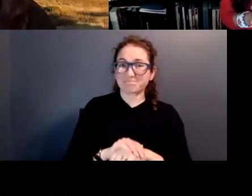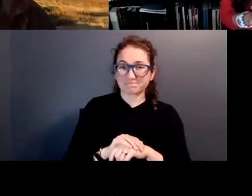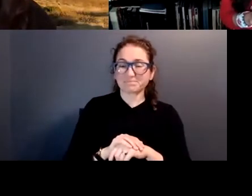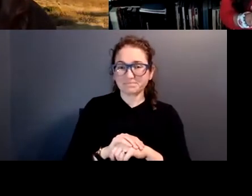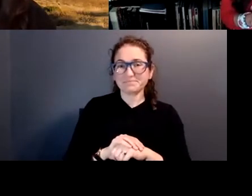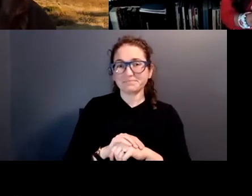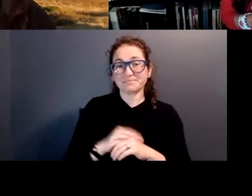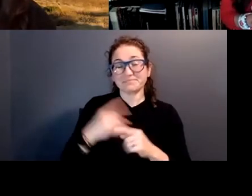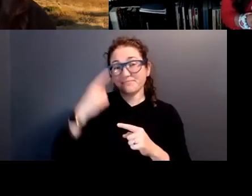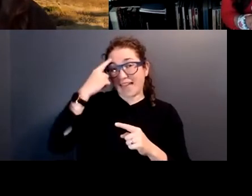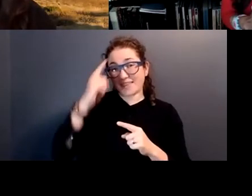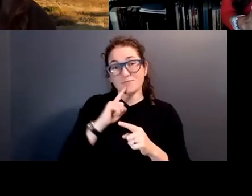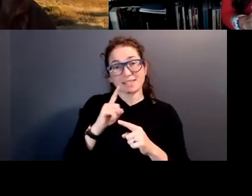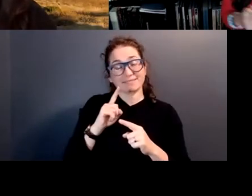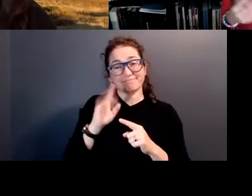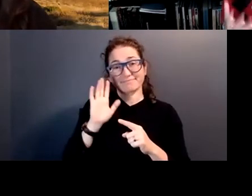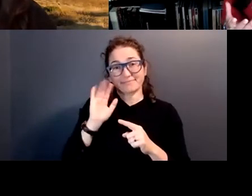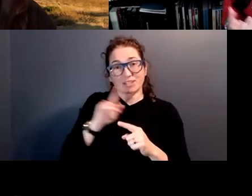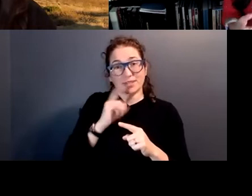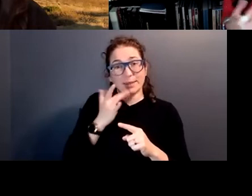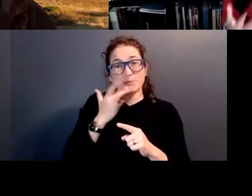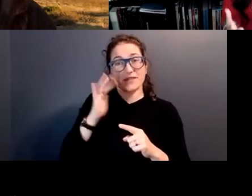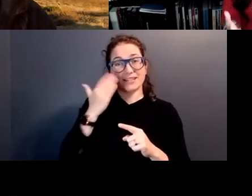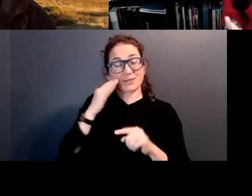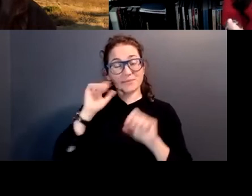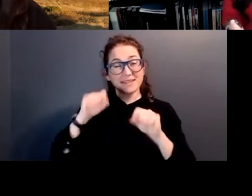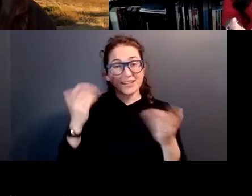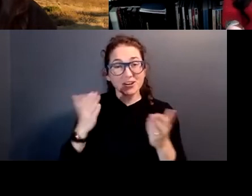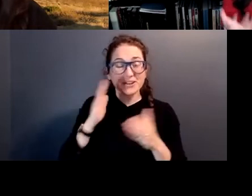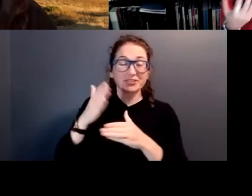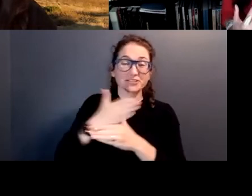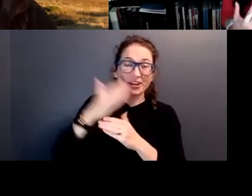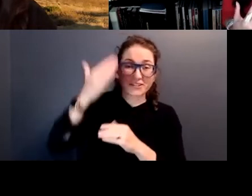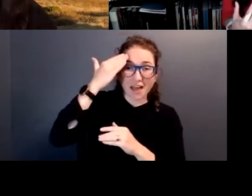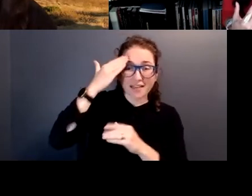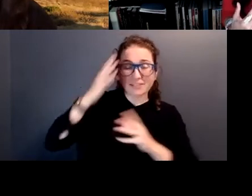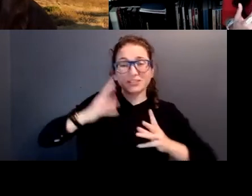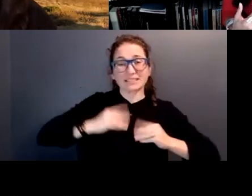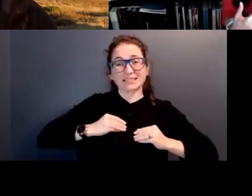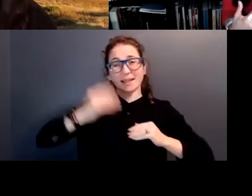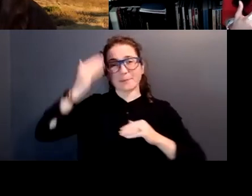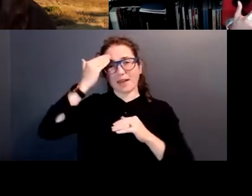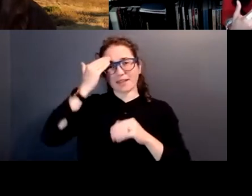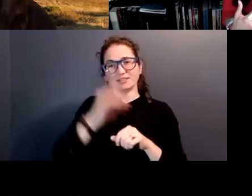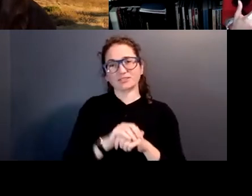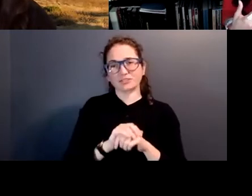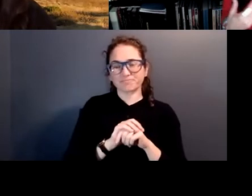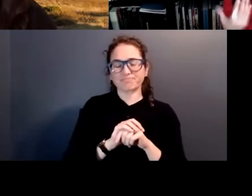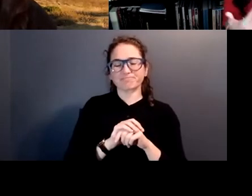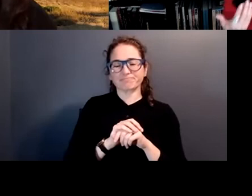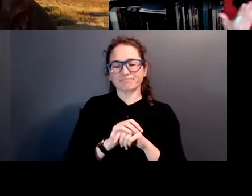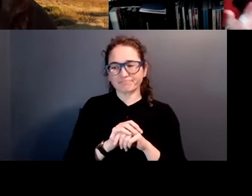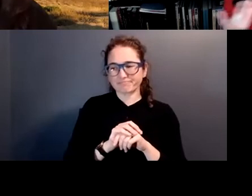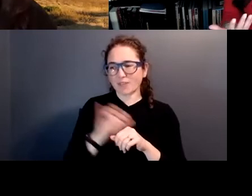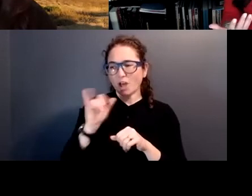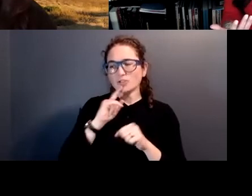think it's, it's a, it's a privilege to, to get, to be here, to share knowledge, to accept knowledge and, and to provide